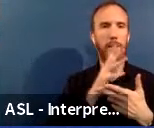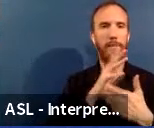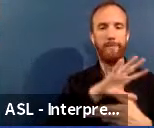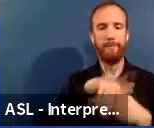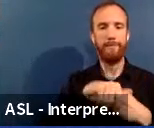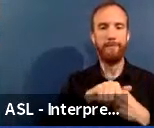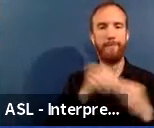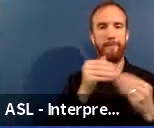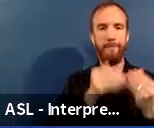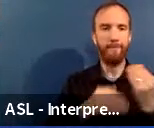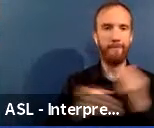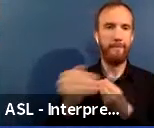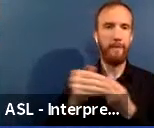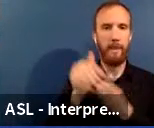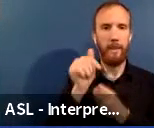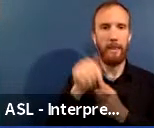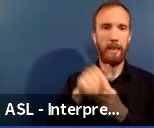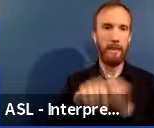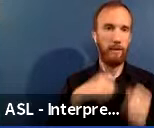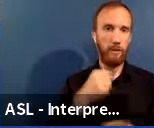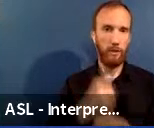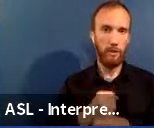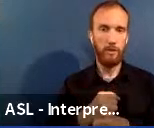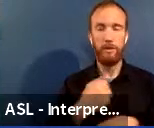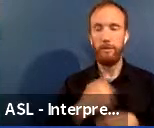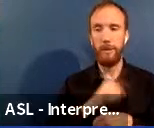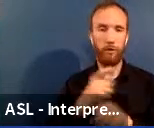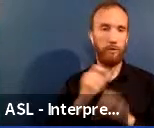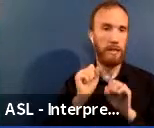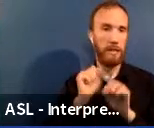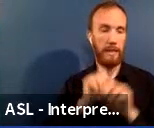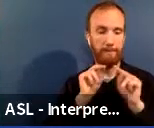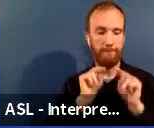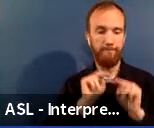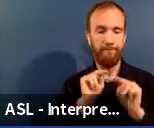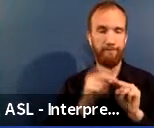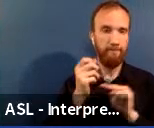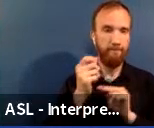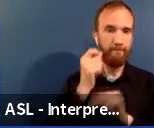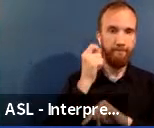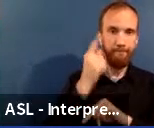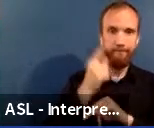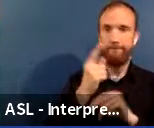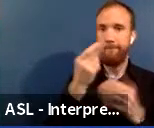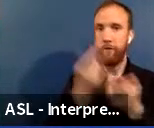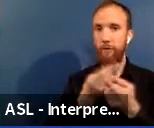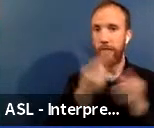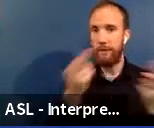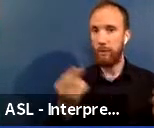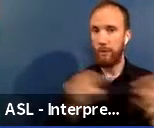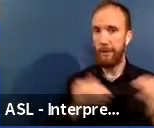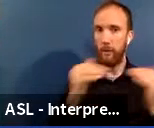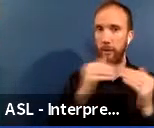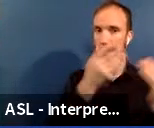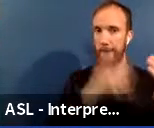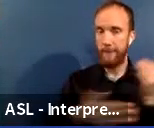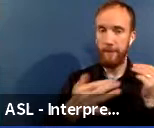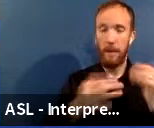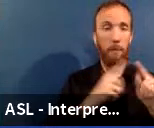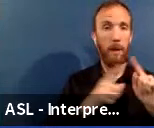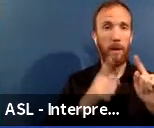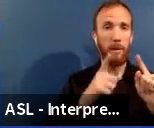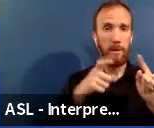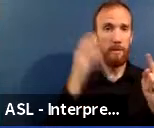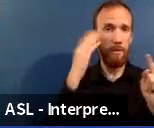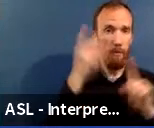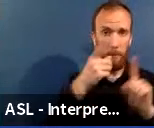data for this current budget year in order to allow us to track progress on resource equity over time. We need to hear from you on